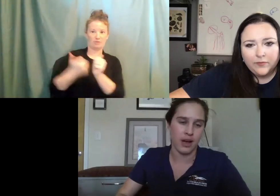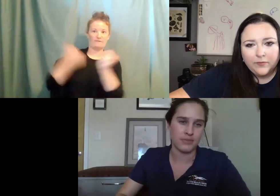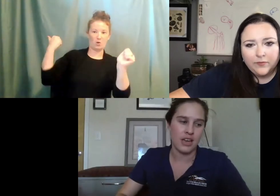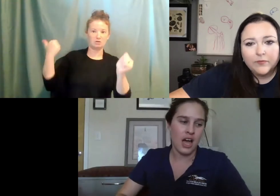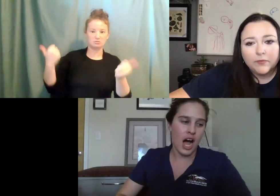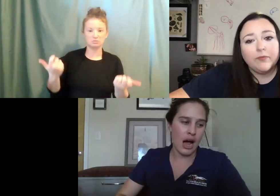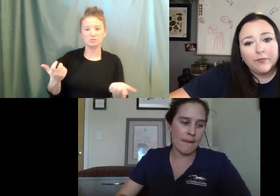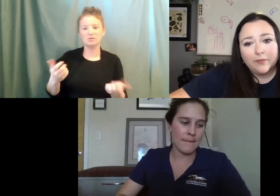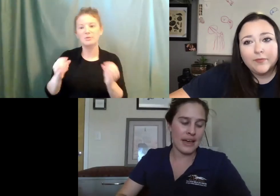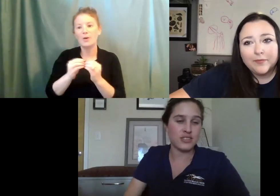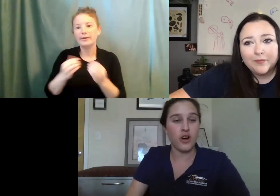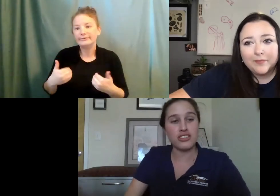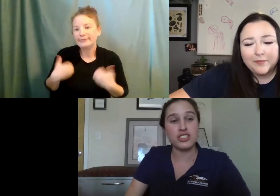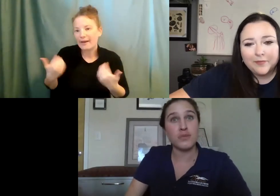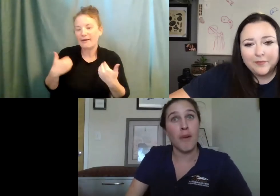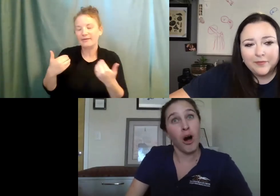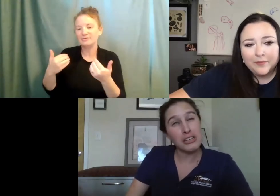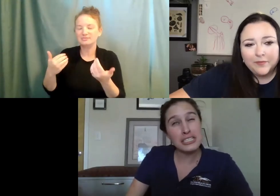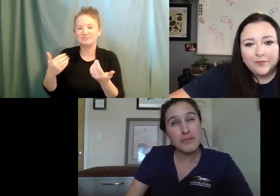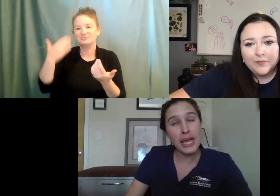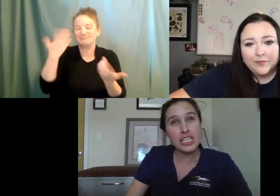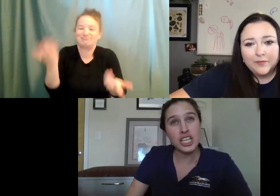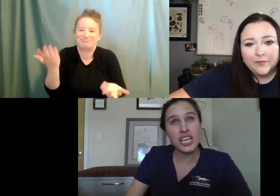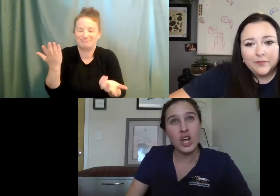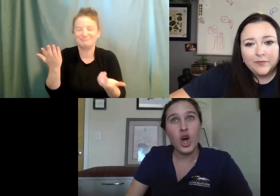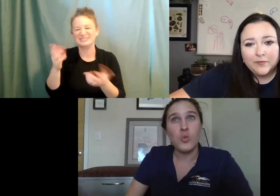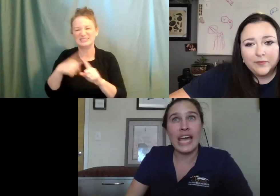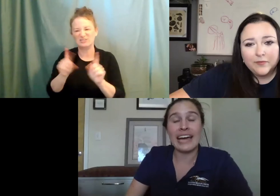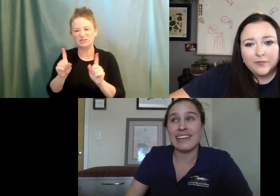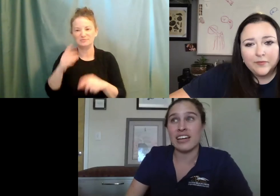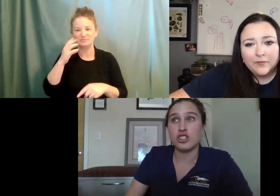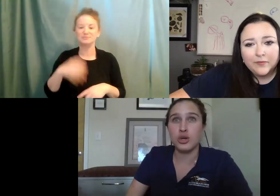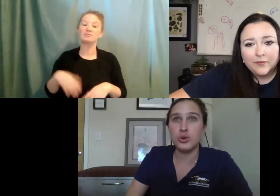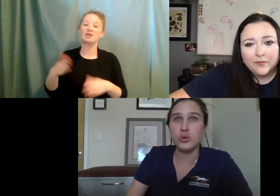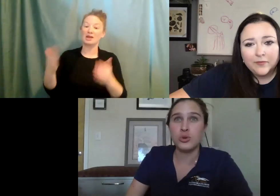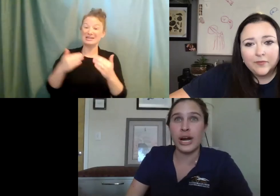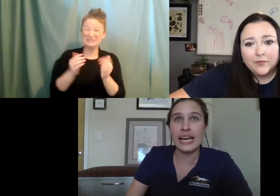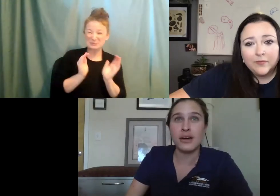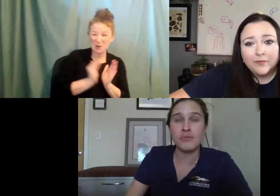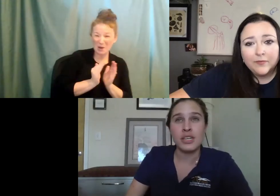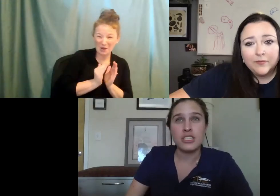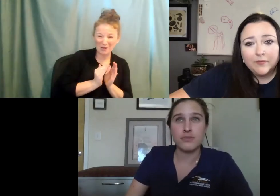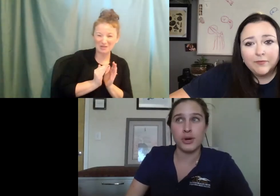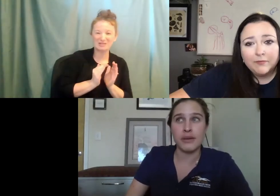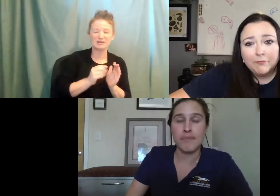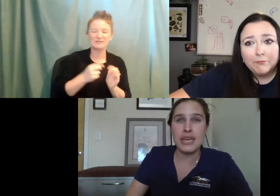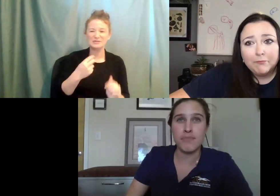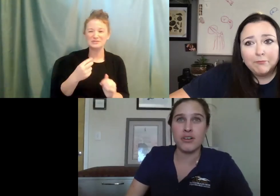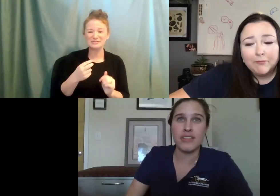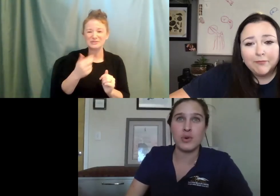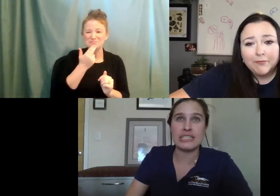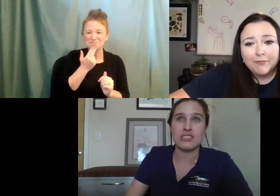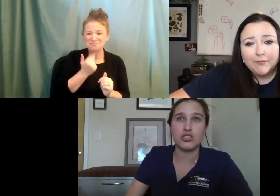younger pups. Um, as far as smallest patient, we had like a two gram spring